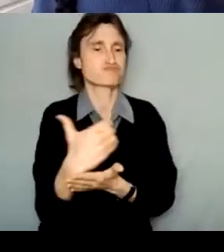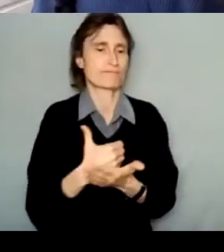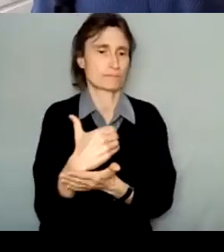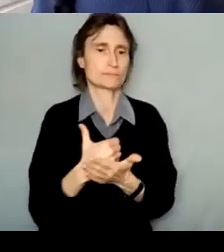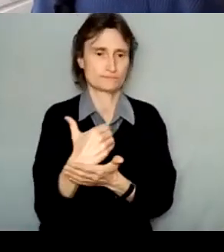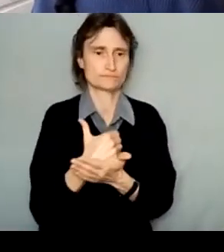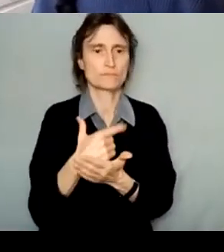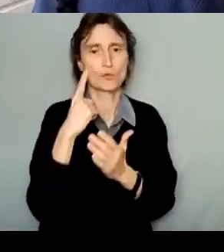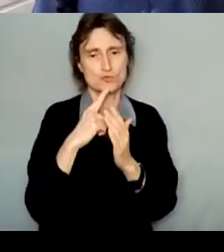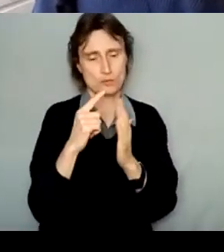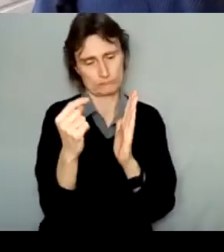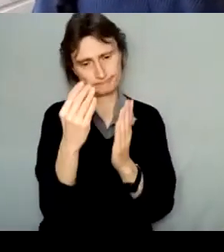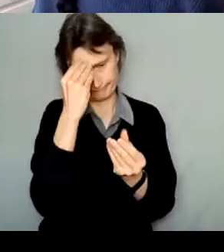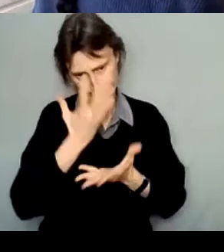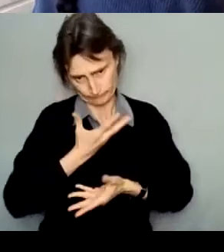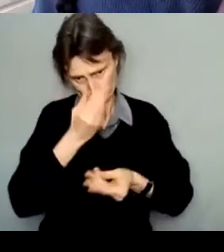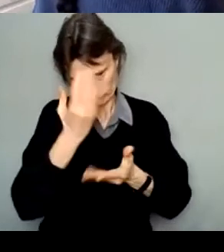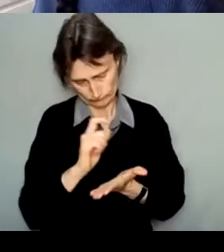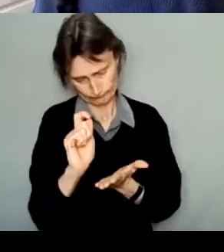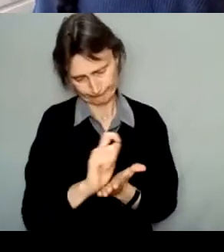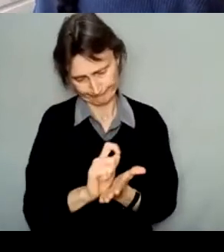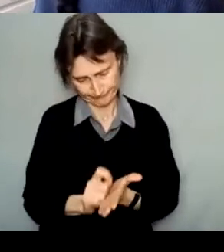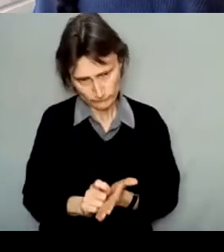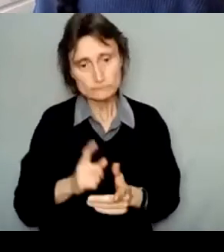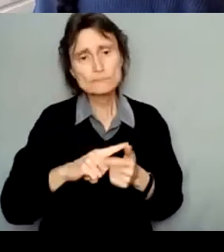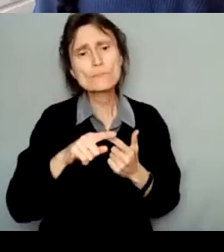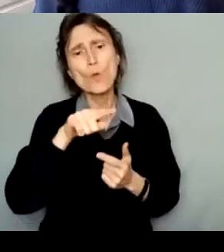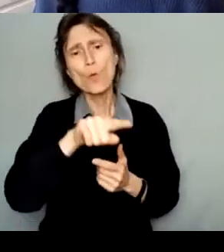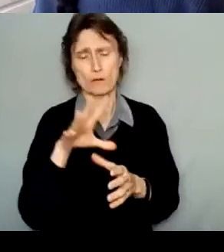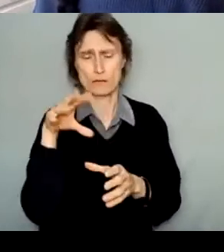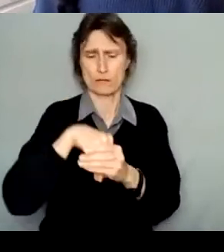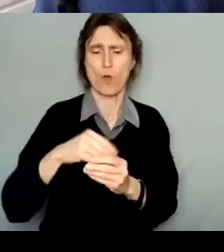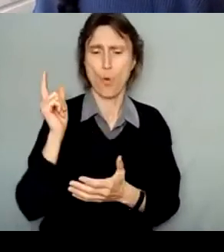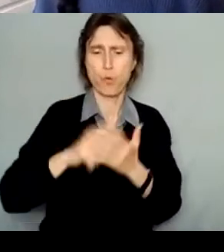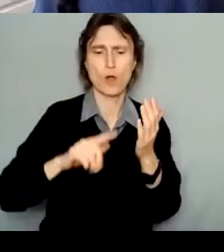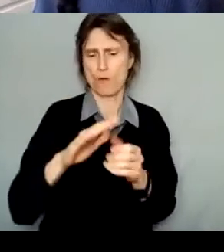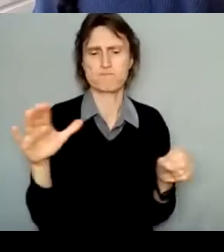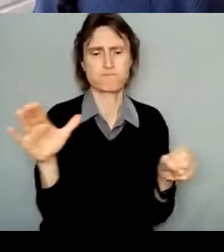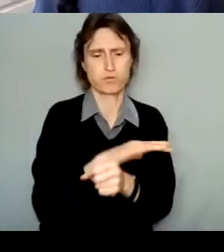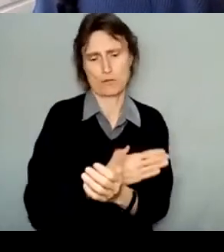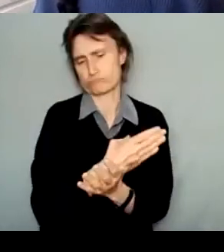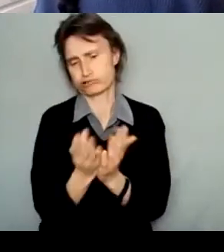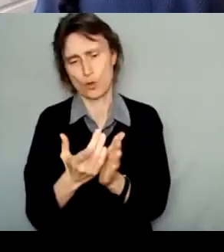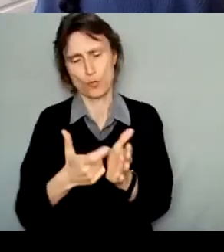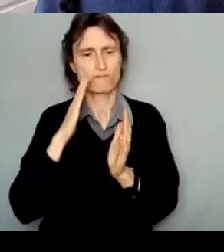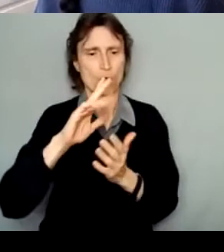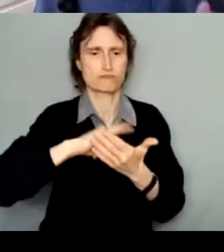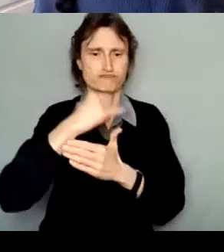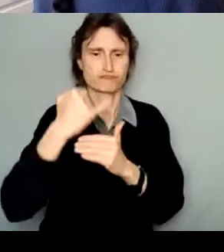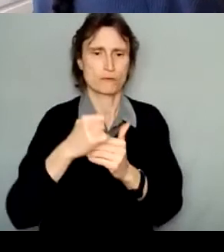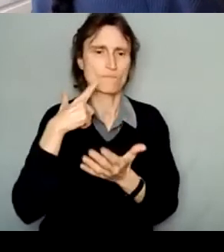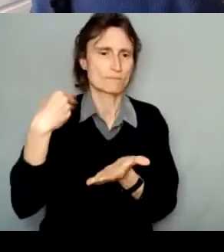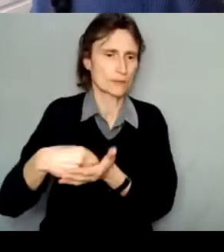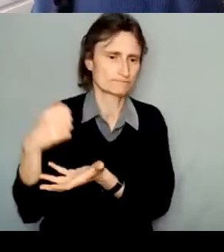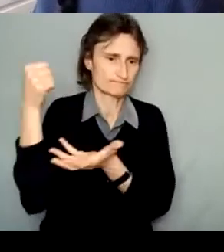Be sure to account for the entire scope of the project that you're applying for. Each line item in your budget has a notes section that I